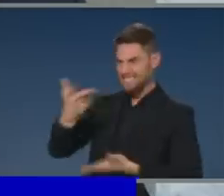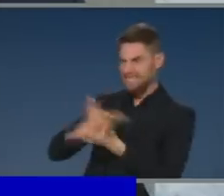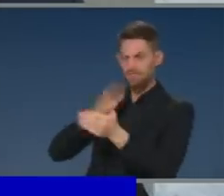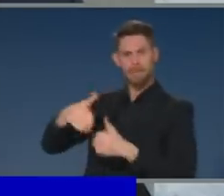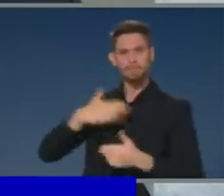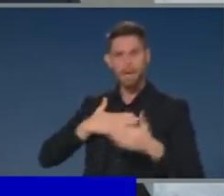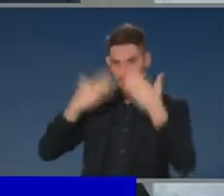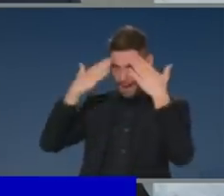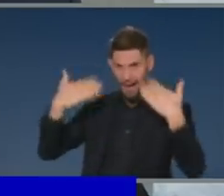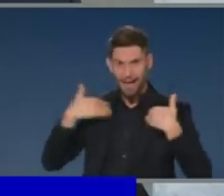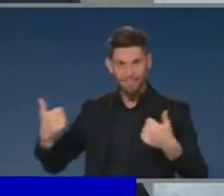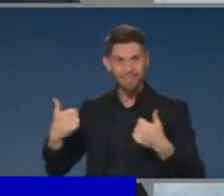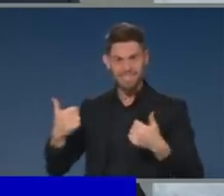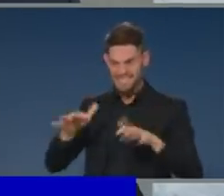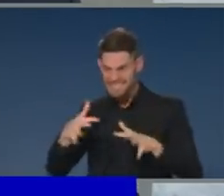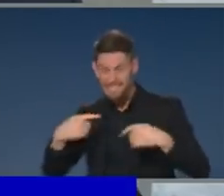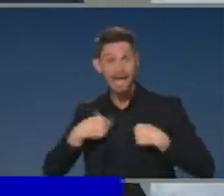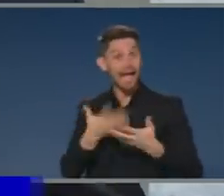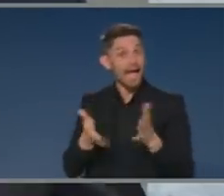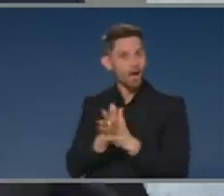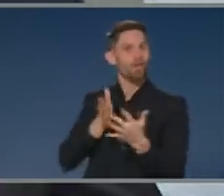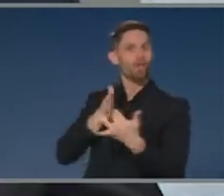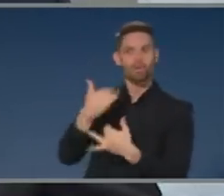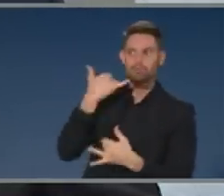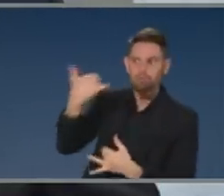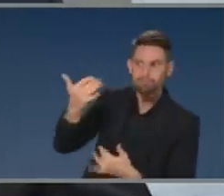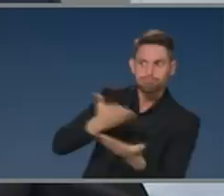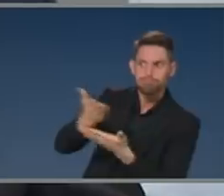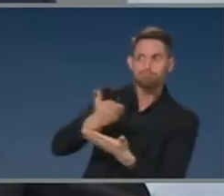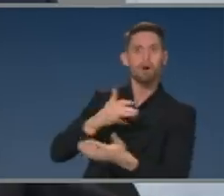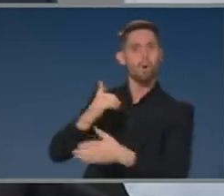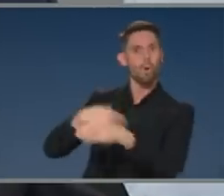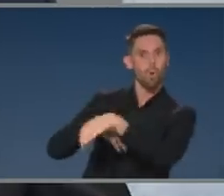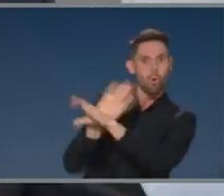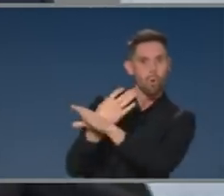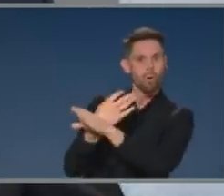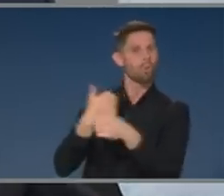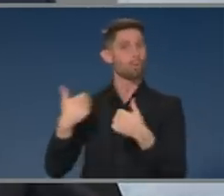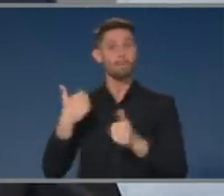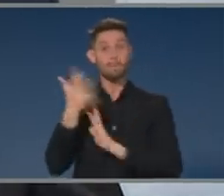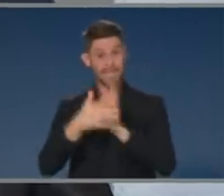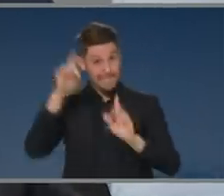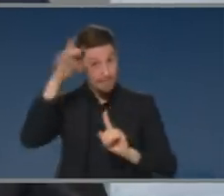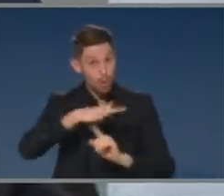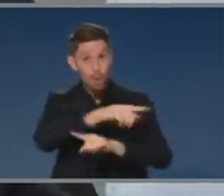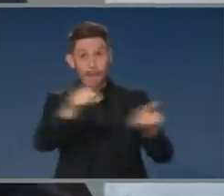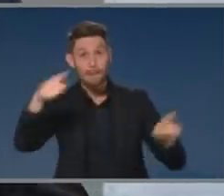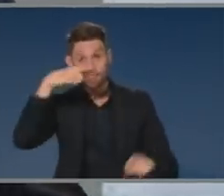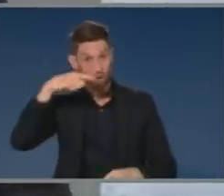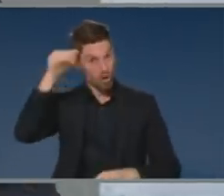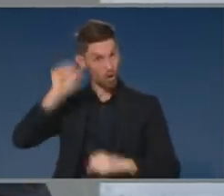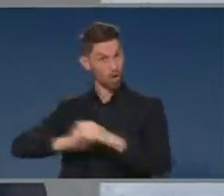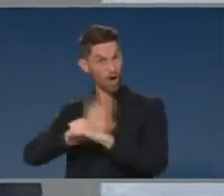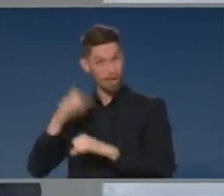welcome. It's an important reminder to all Australians. Of course, keep COVID safe, but don't neglect your other health conditions.